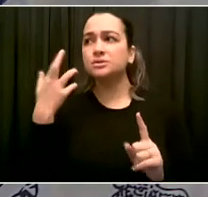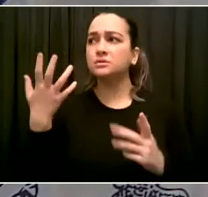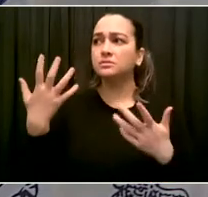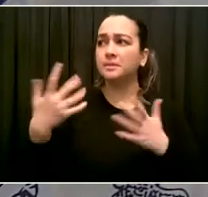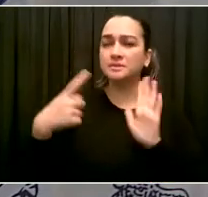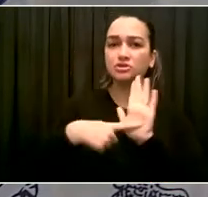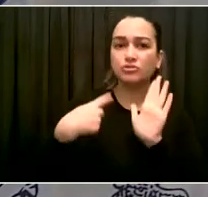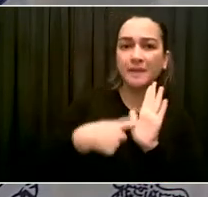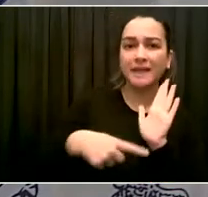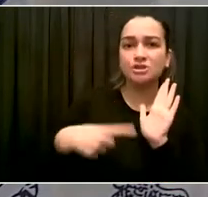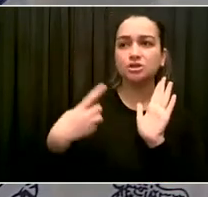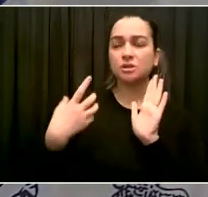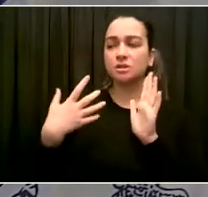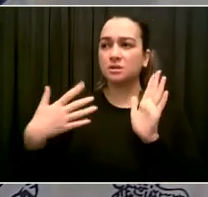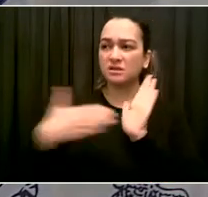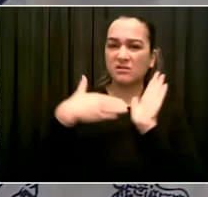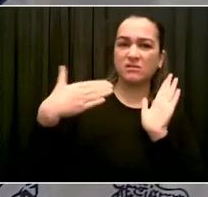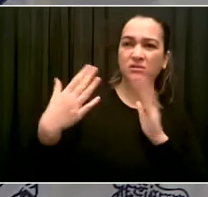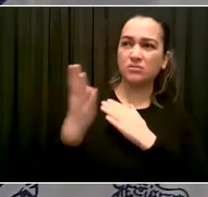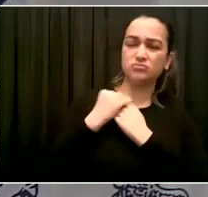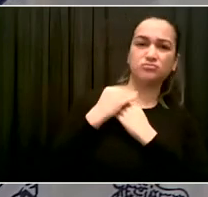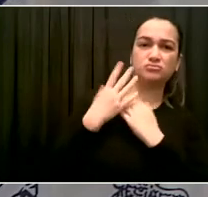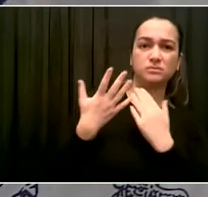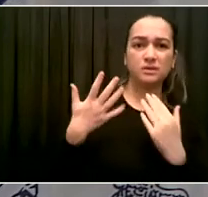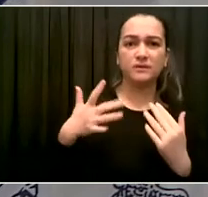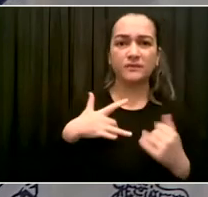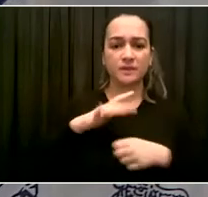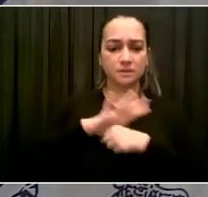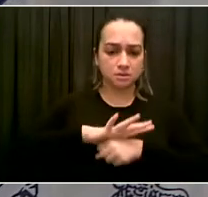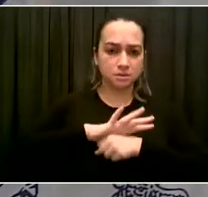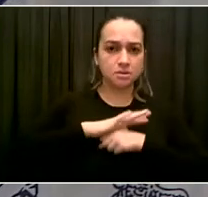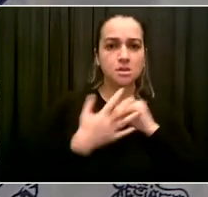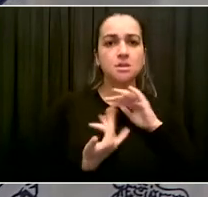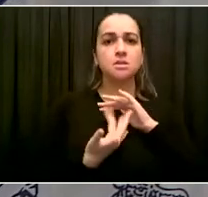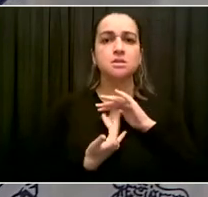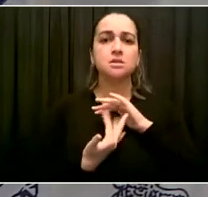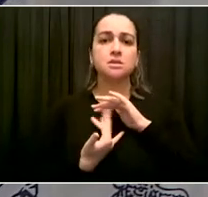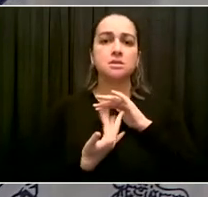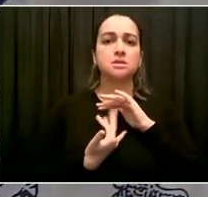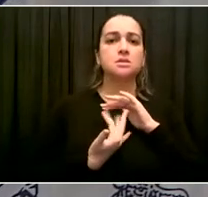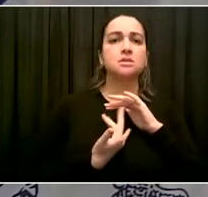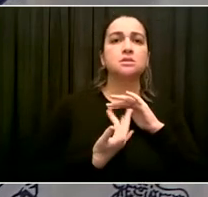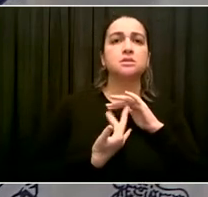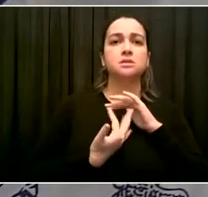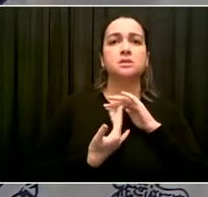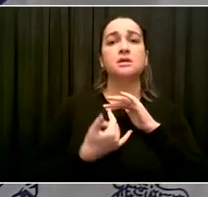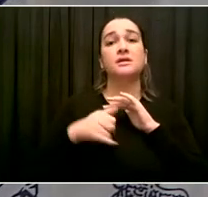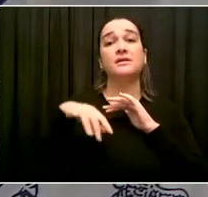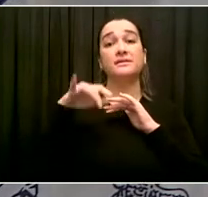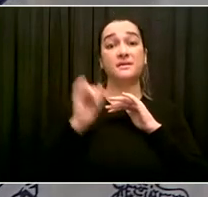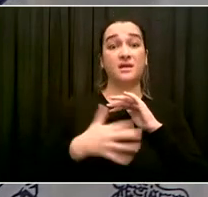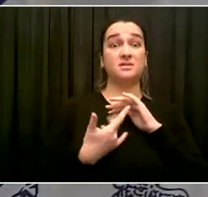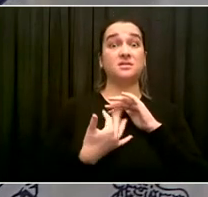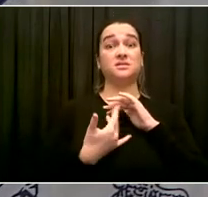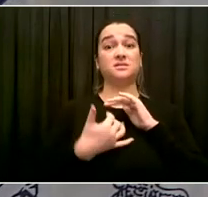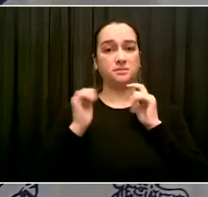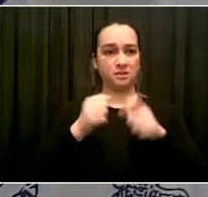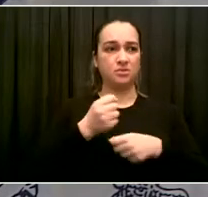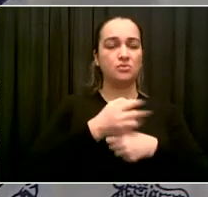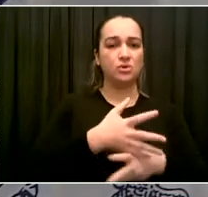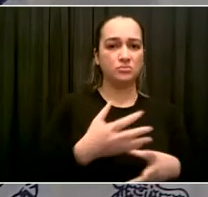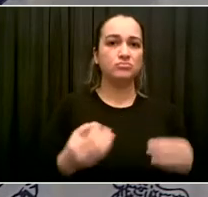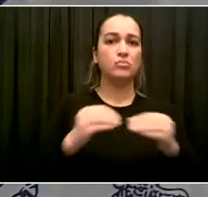challenges. And people need an outlet. They need somewhere to turn. And it needs to be in a way that works for them.